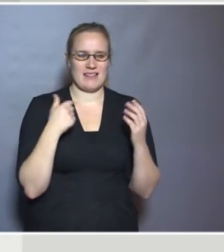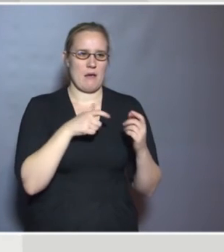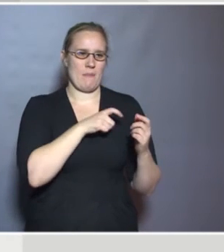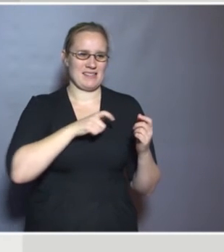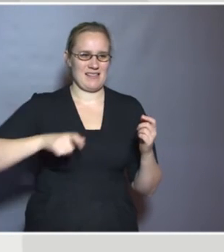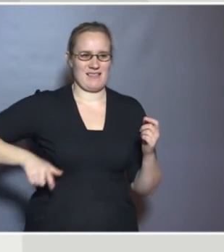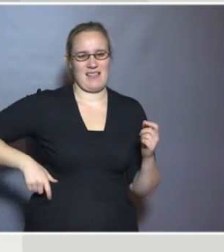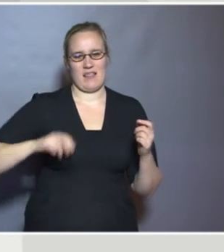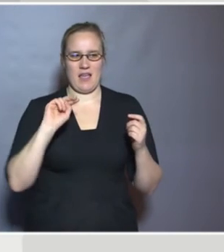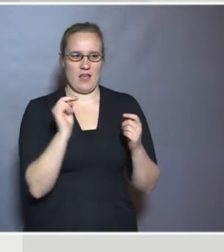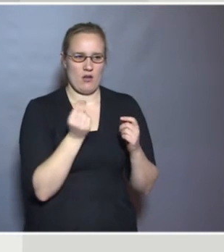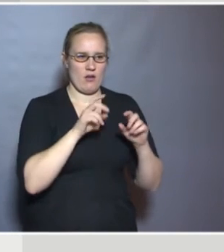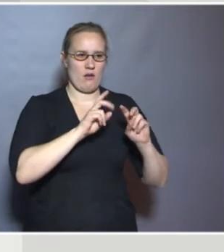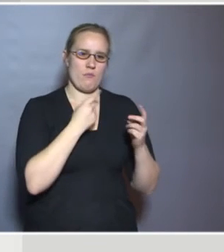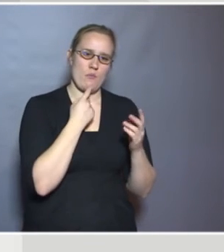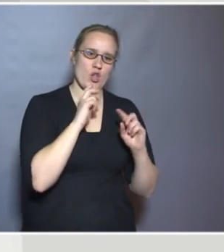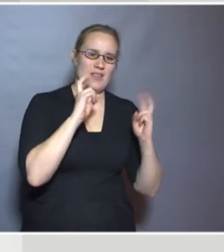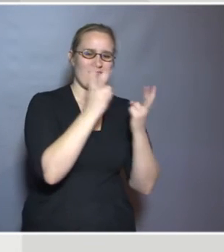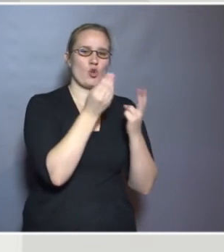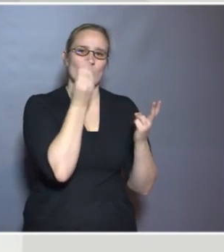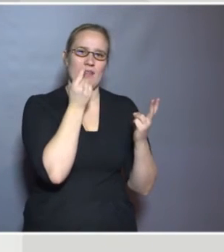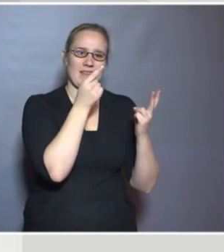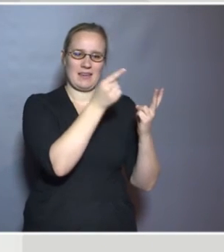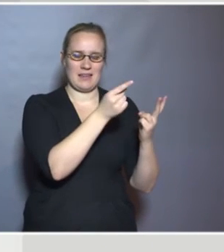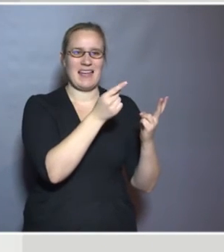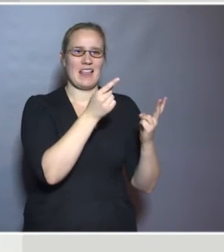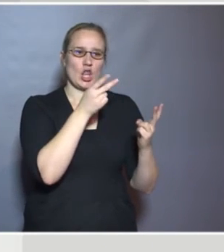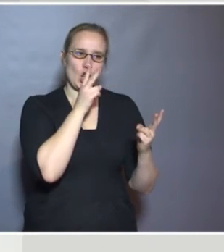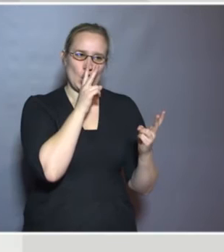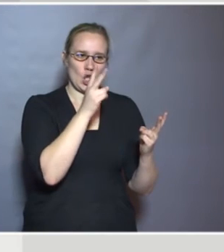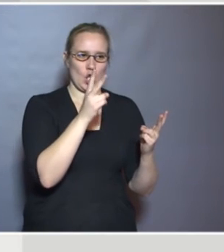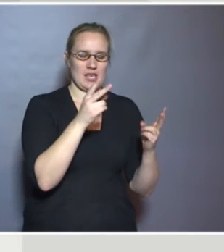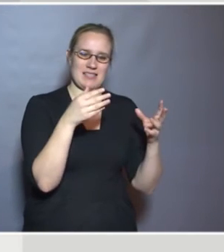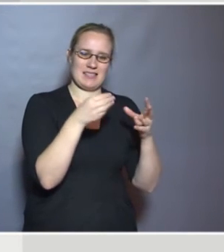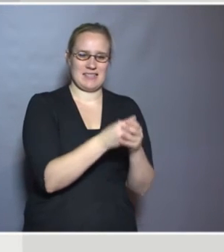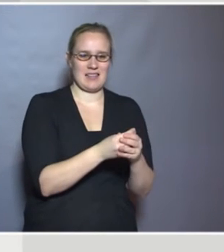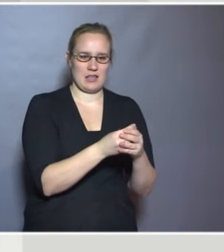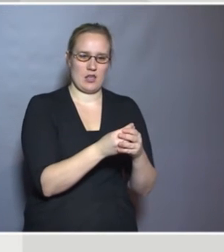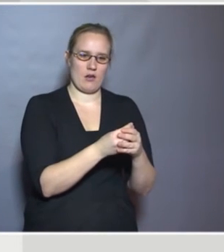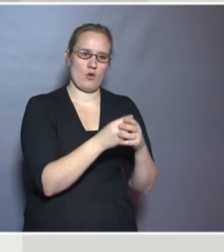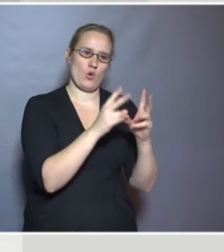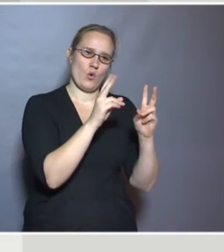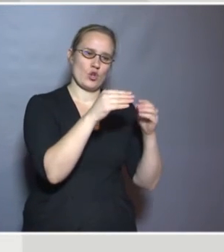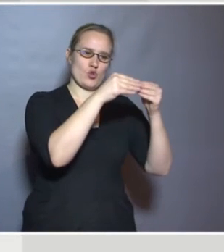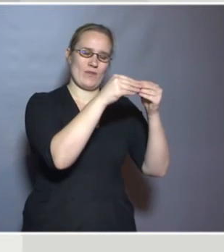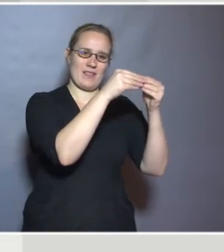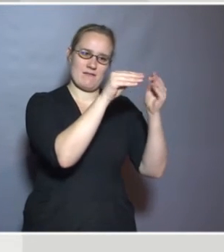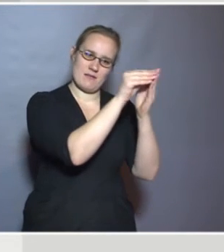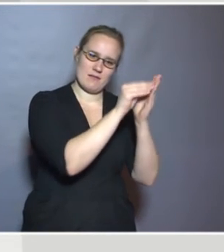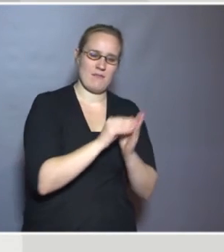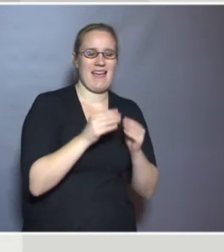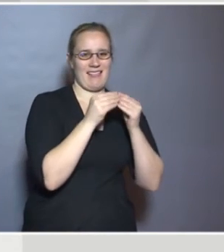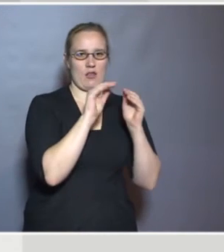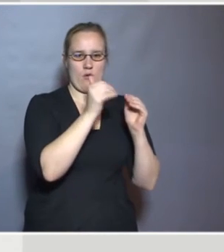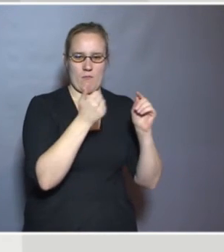of the European Council for Education, a new set of Council conclusions was agreed. And this was